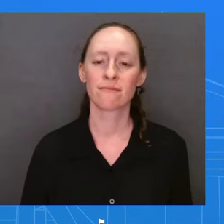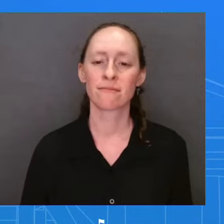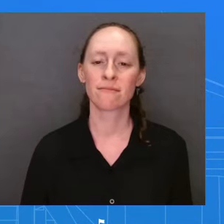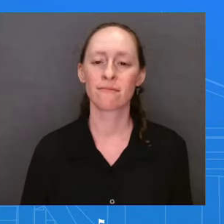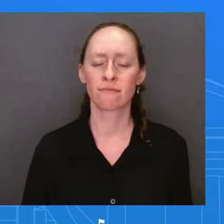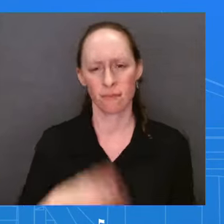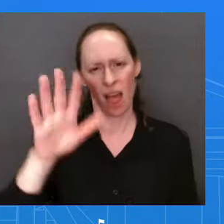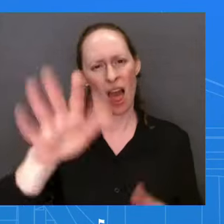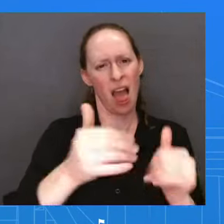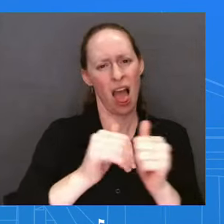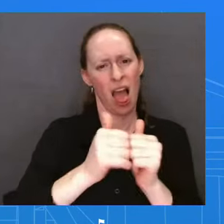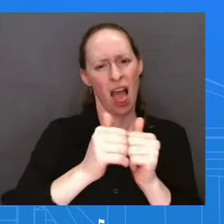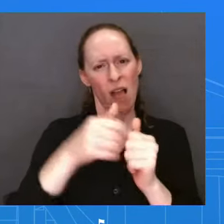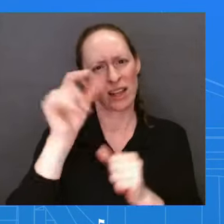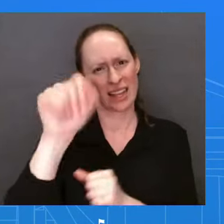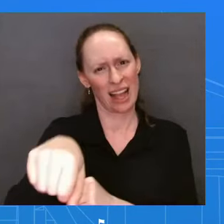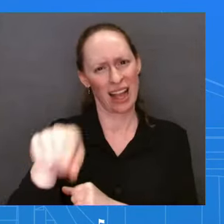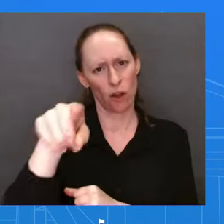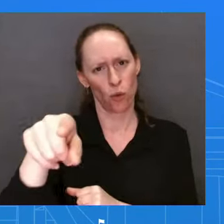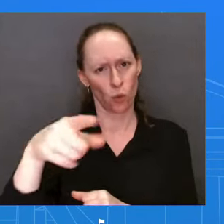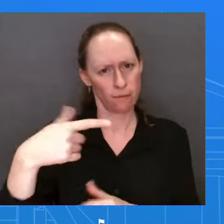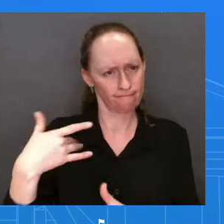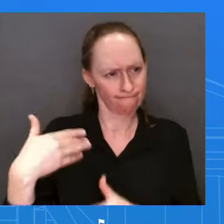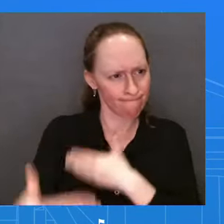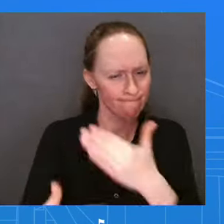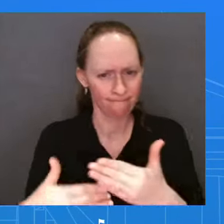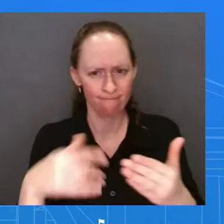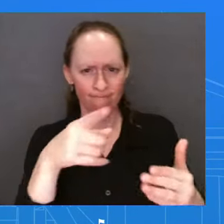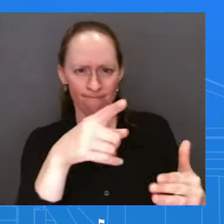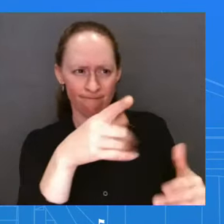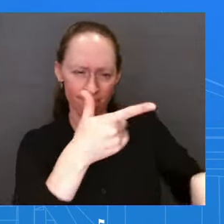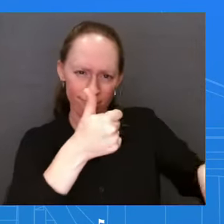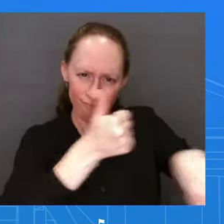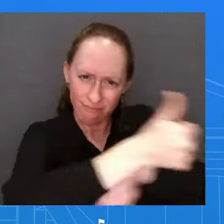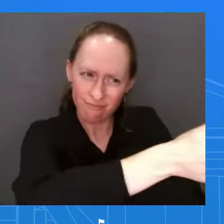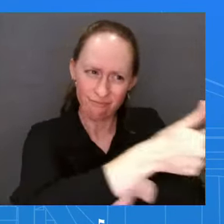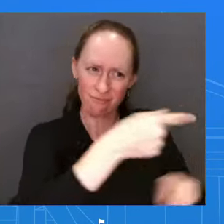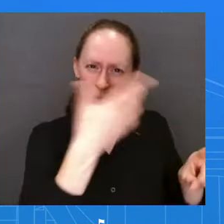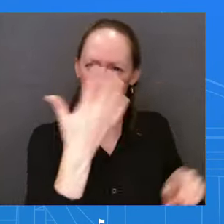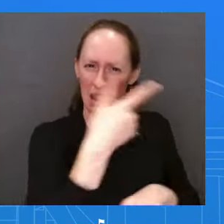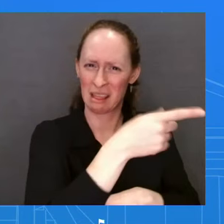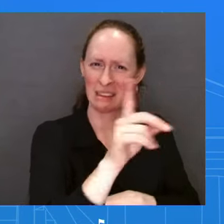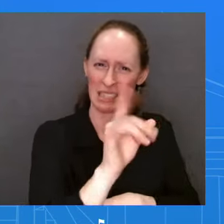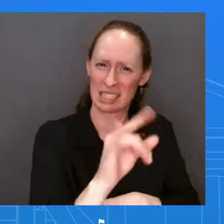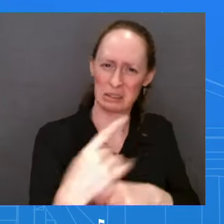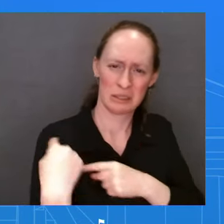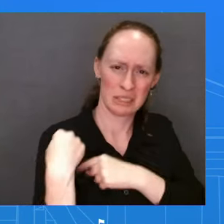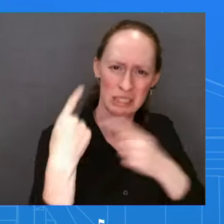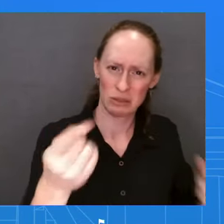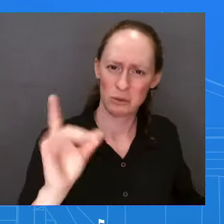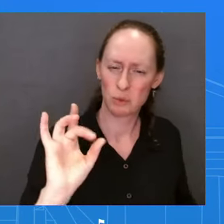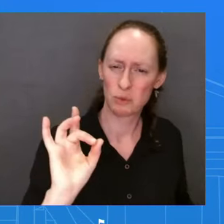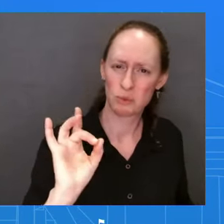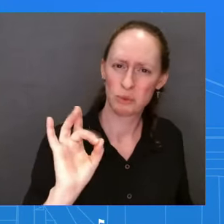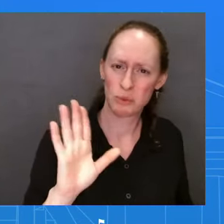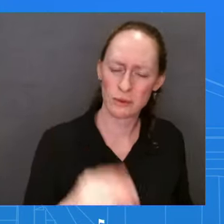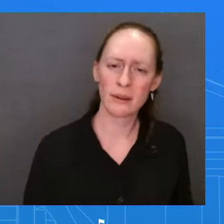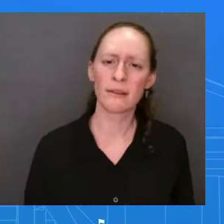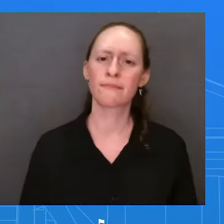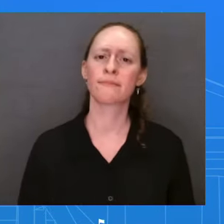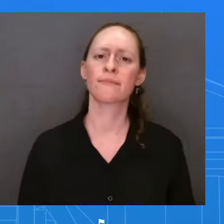what we just saw over the last few weeks? And are you starting to, you know, to what extent are you concerned about a